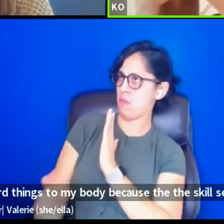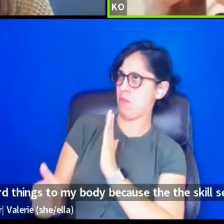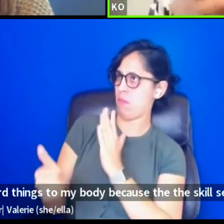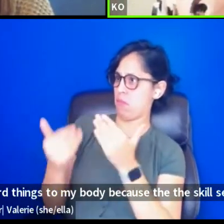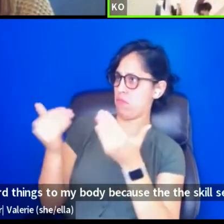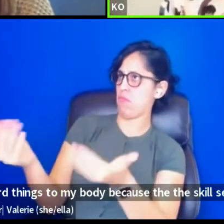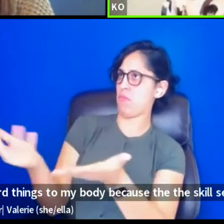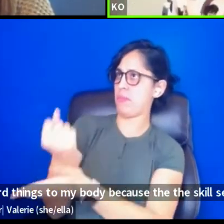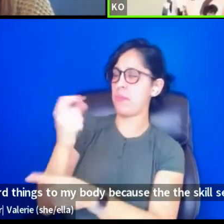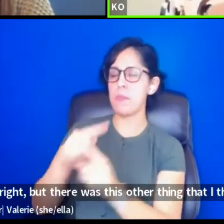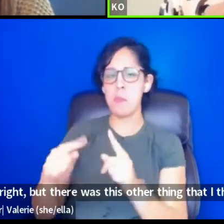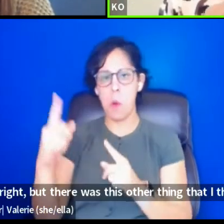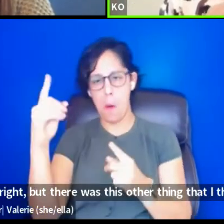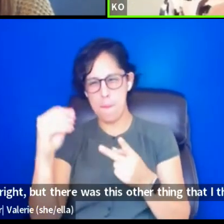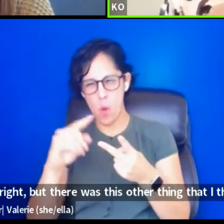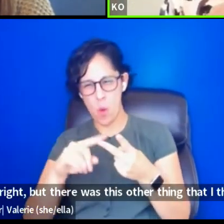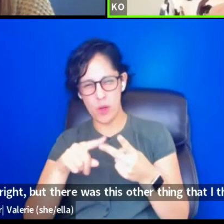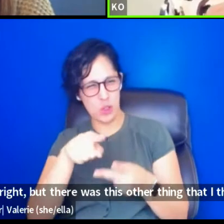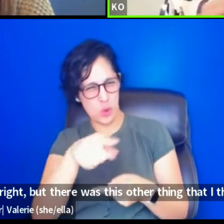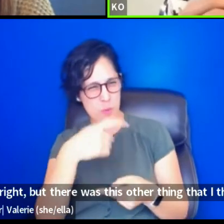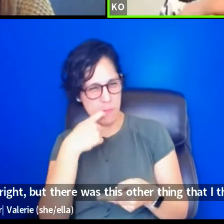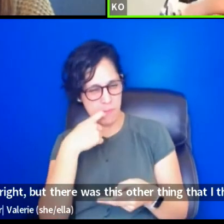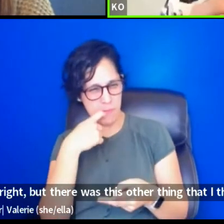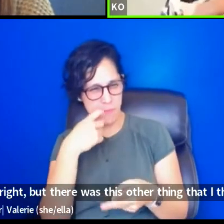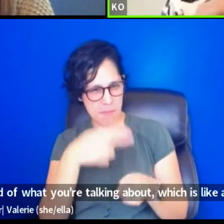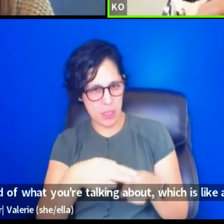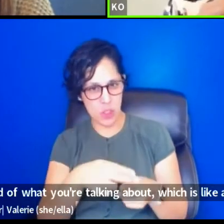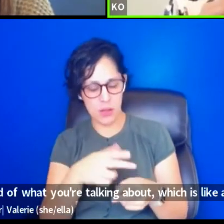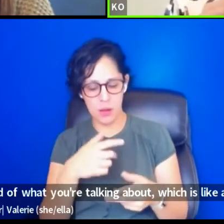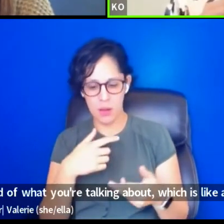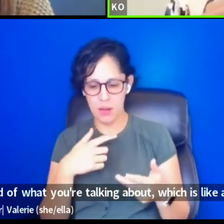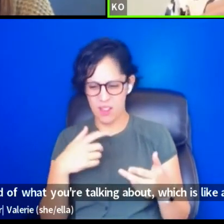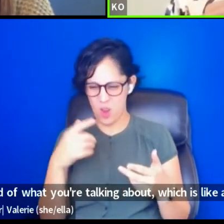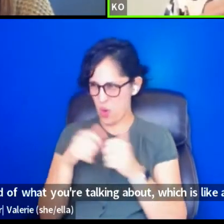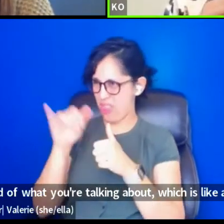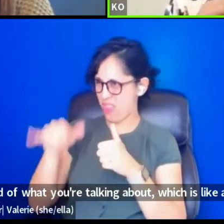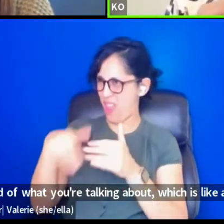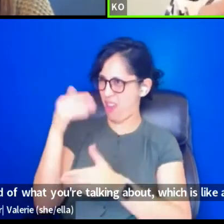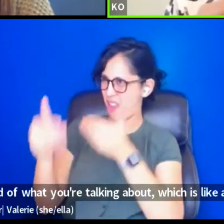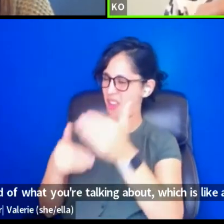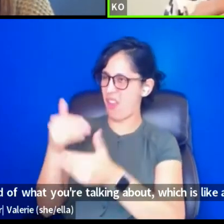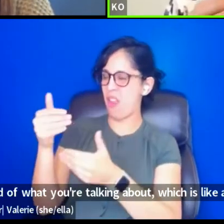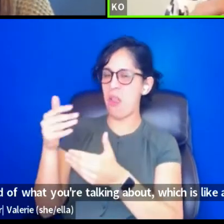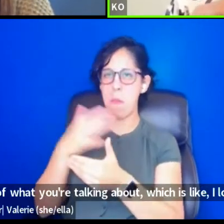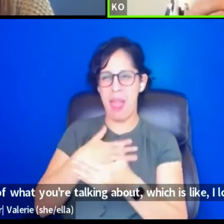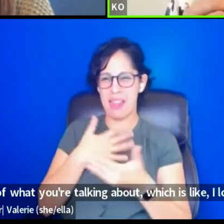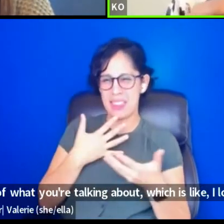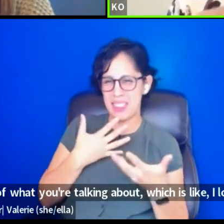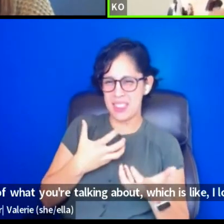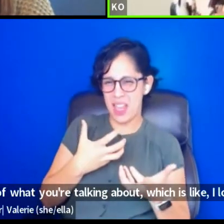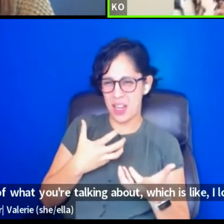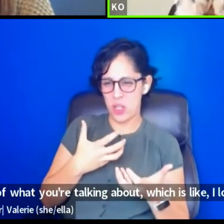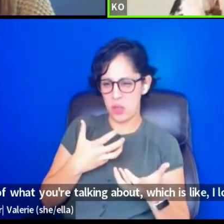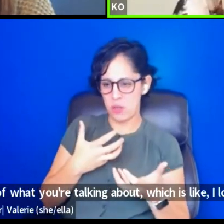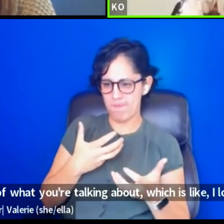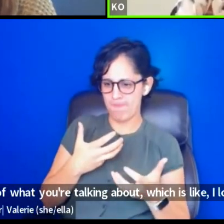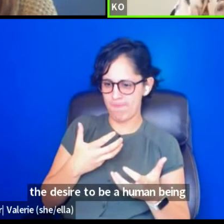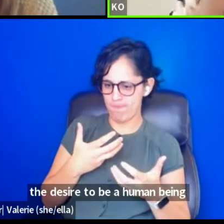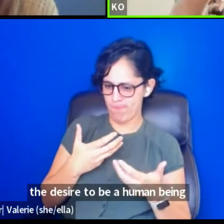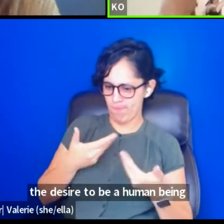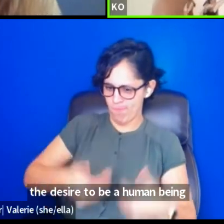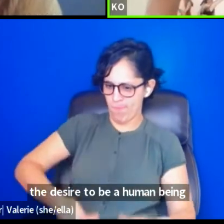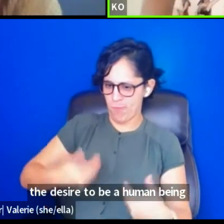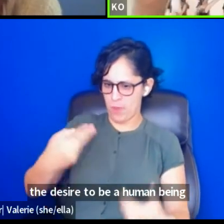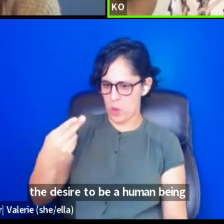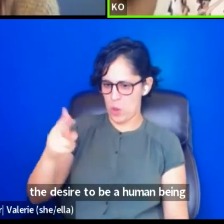is kind of what you're talking about, which is like, I lost the desire to be a human being and